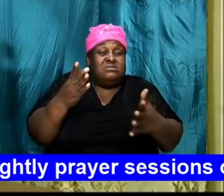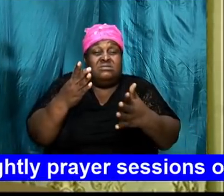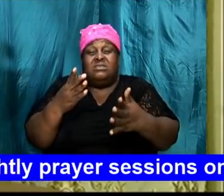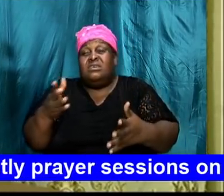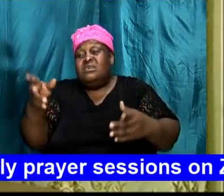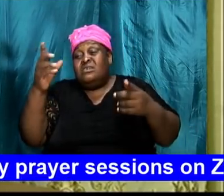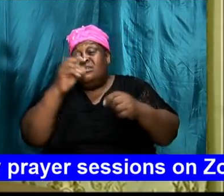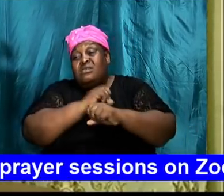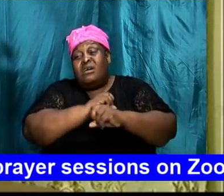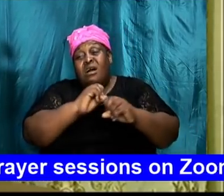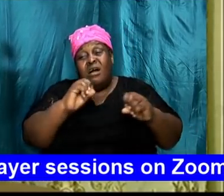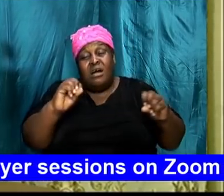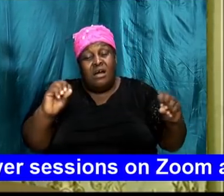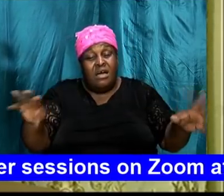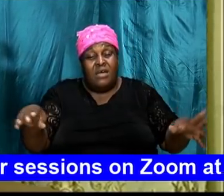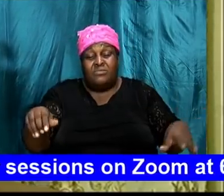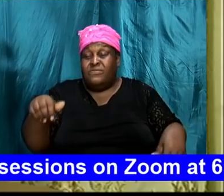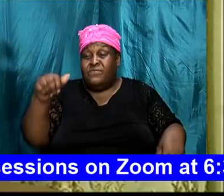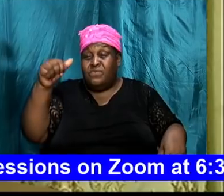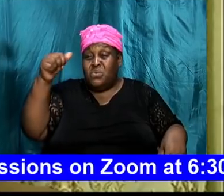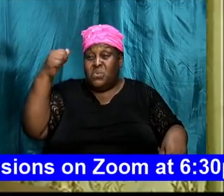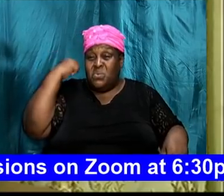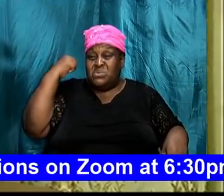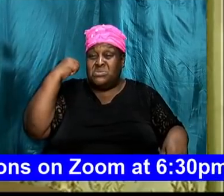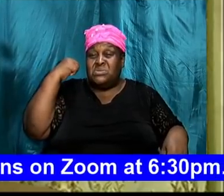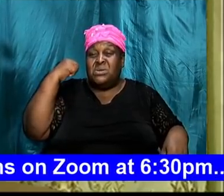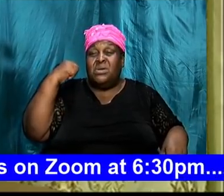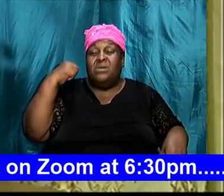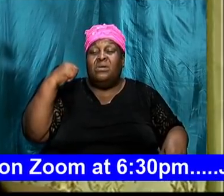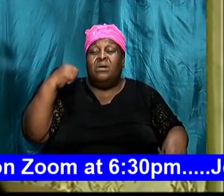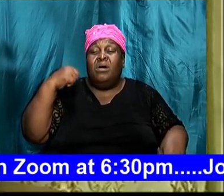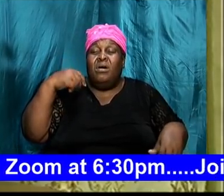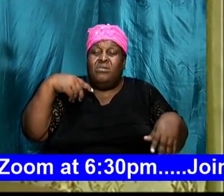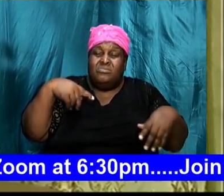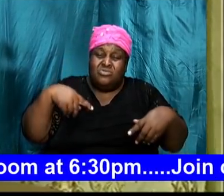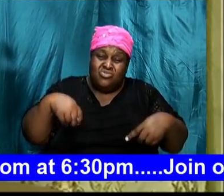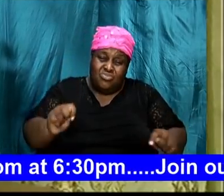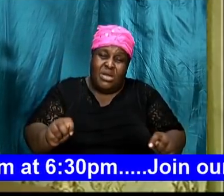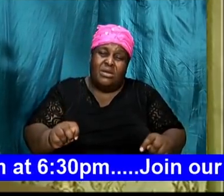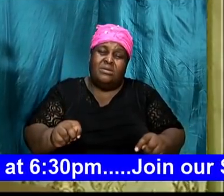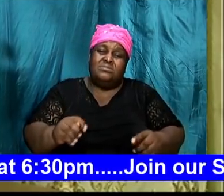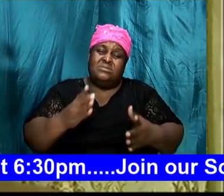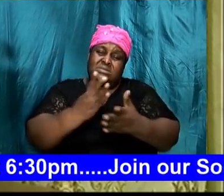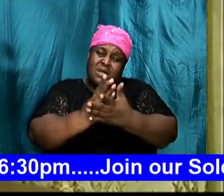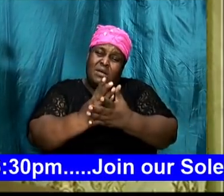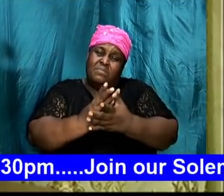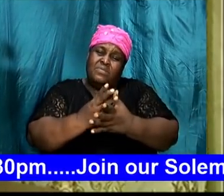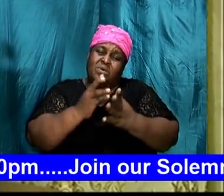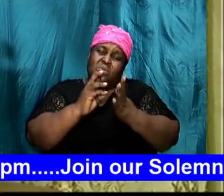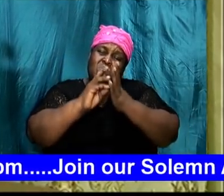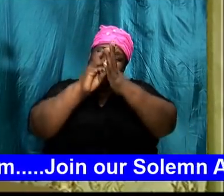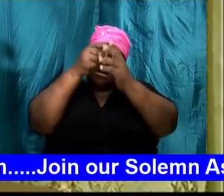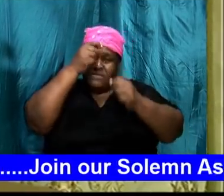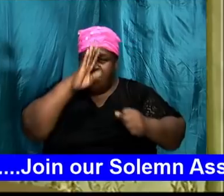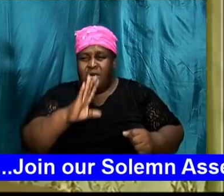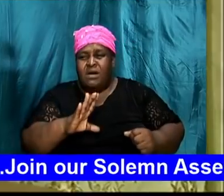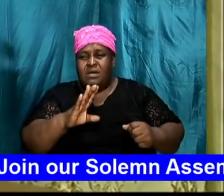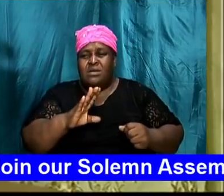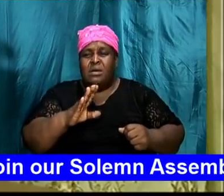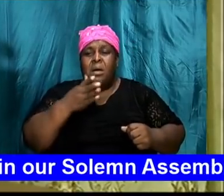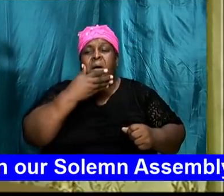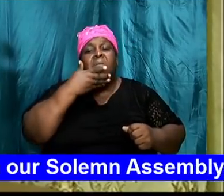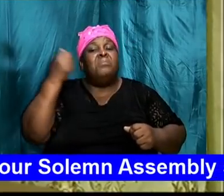children of the living God, are going to find out that it is best that we submit and surrender to his will in our lives.